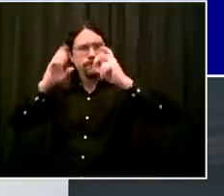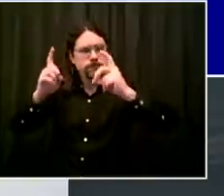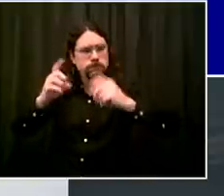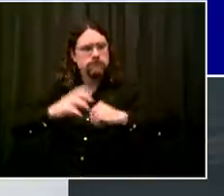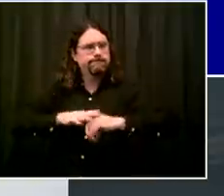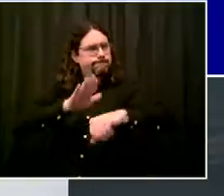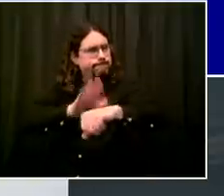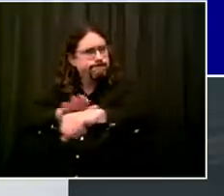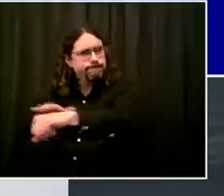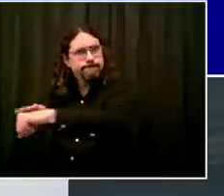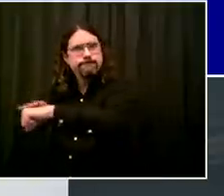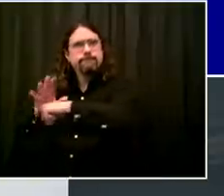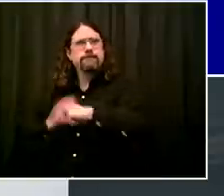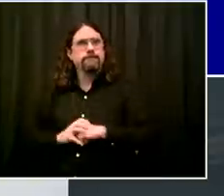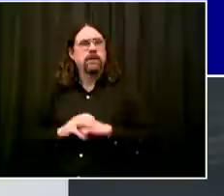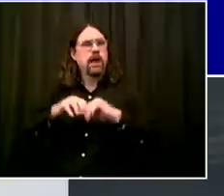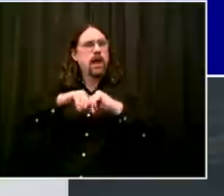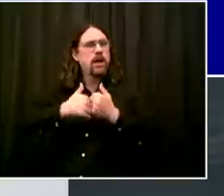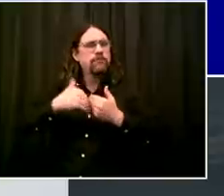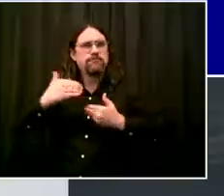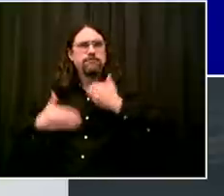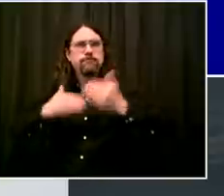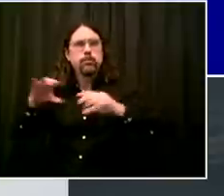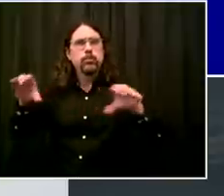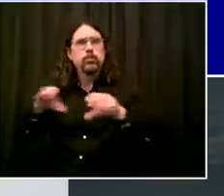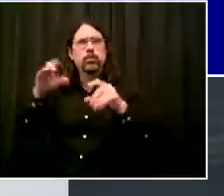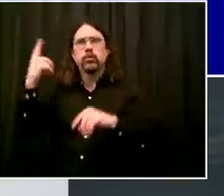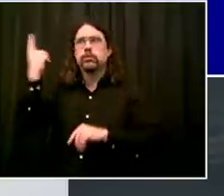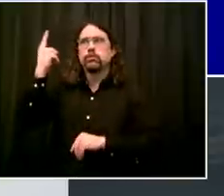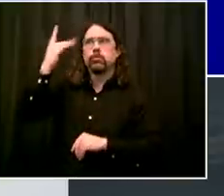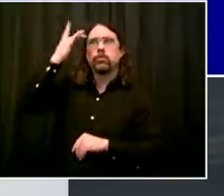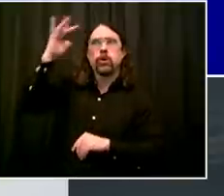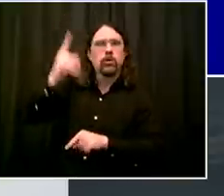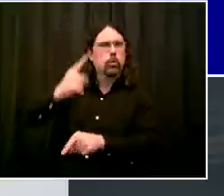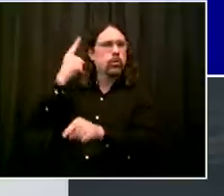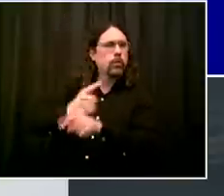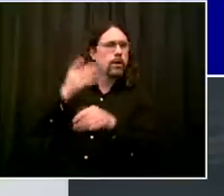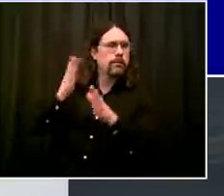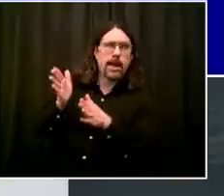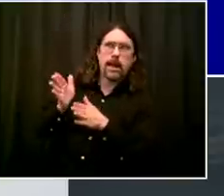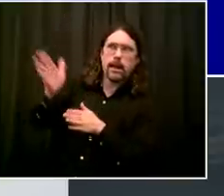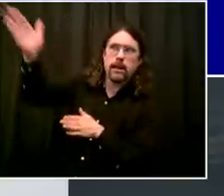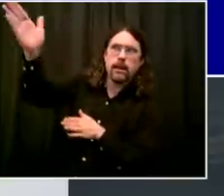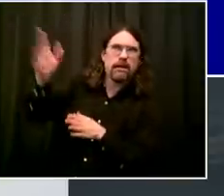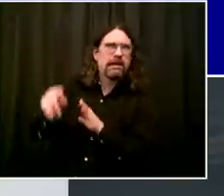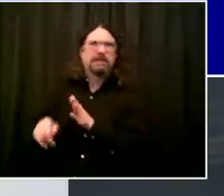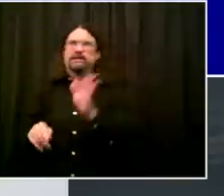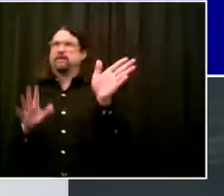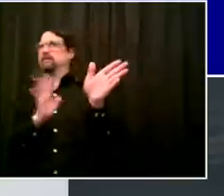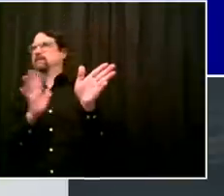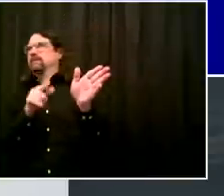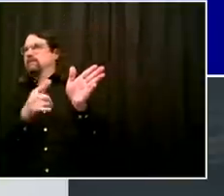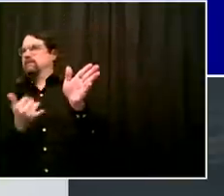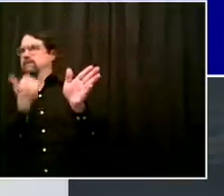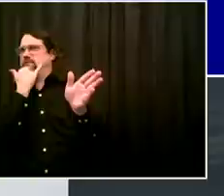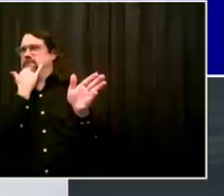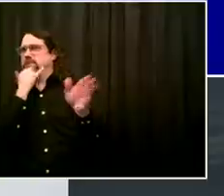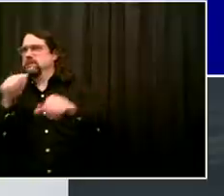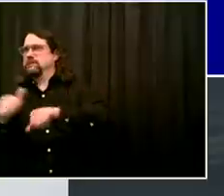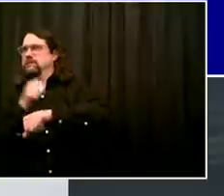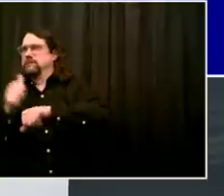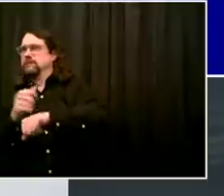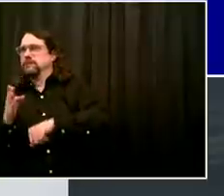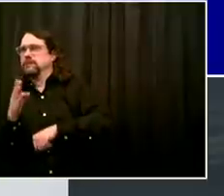carefully to see if the steps we take work. But that said, clearly things are moving in a good direction, so we have to